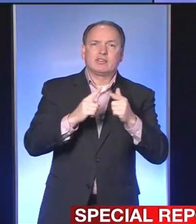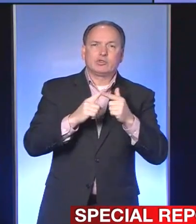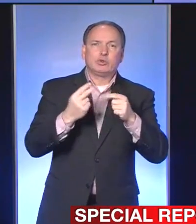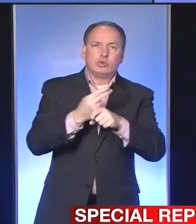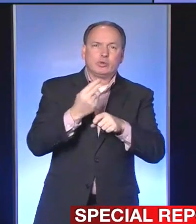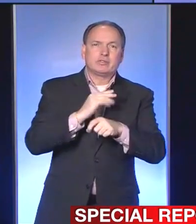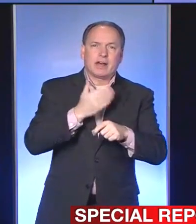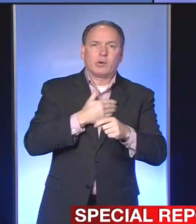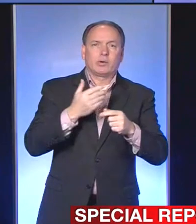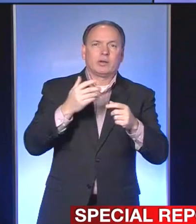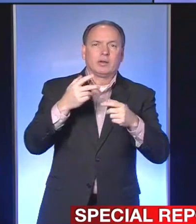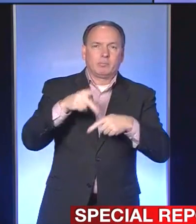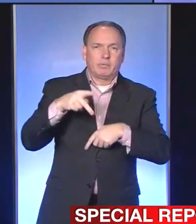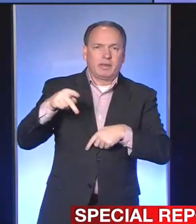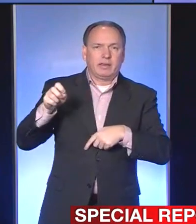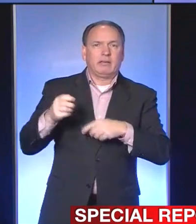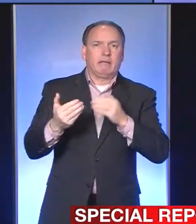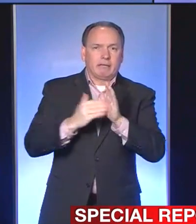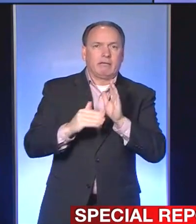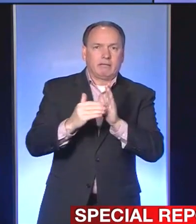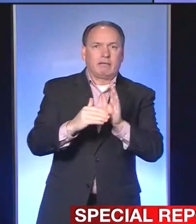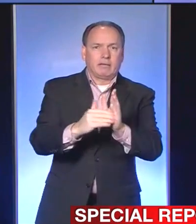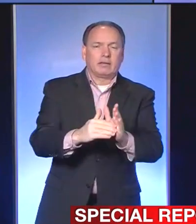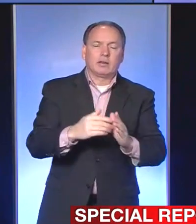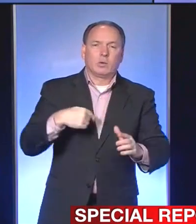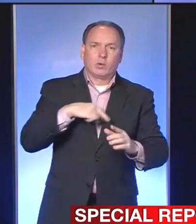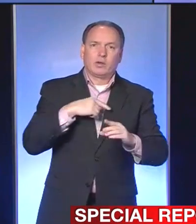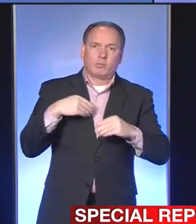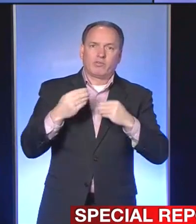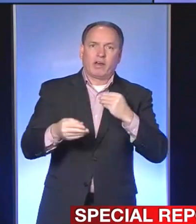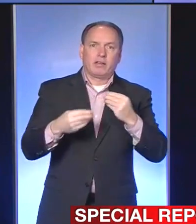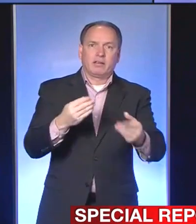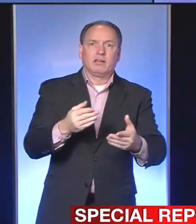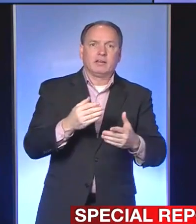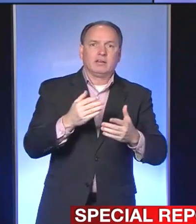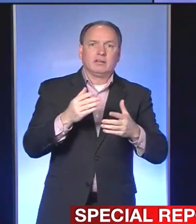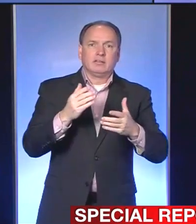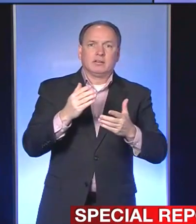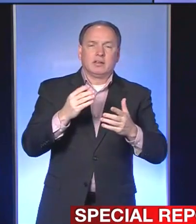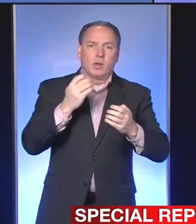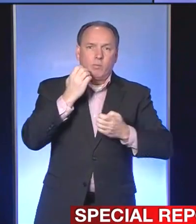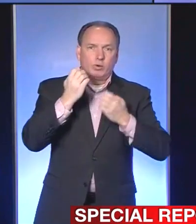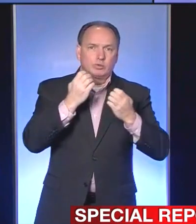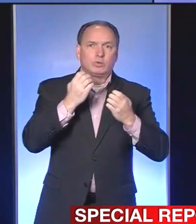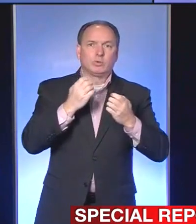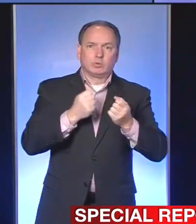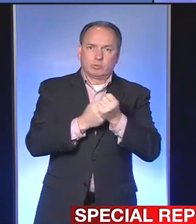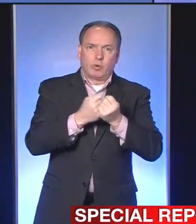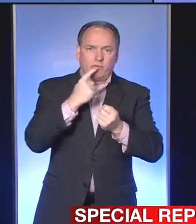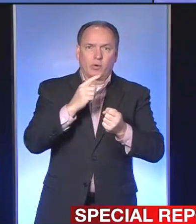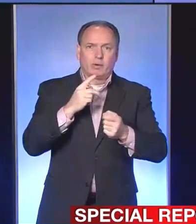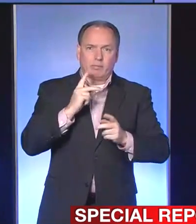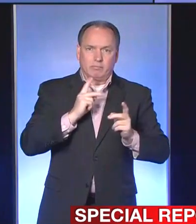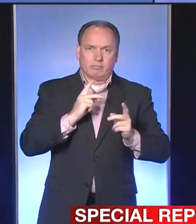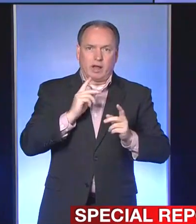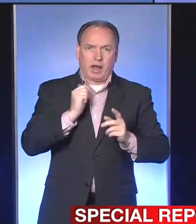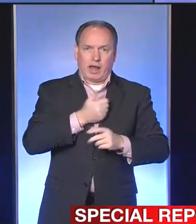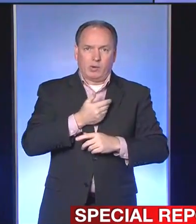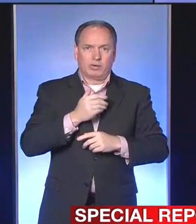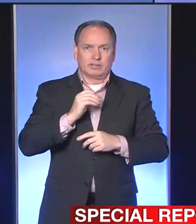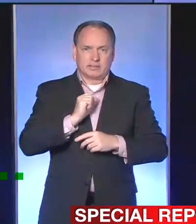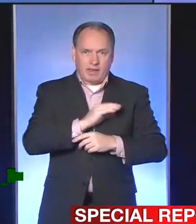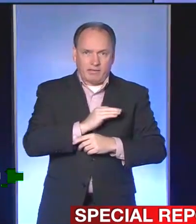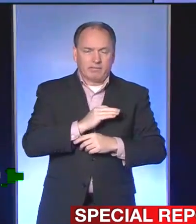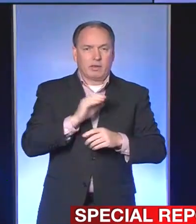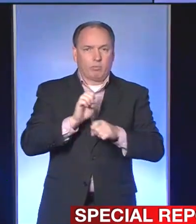protective equipment. We have been providing and we continue to provide emotional support for our personnel and